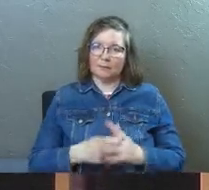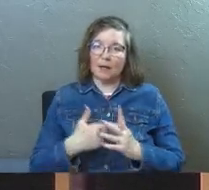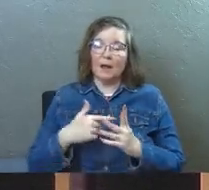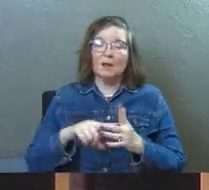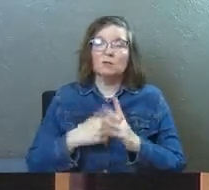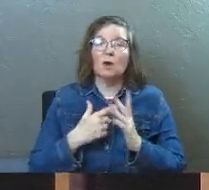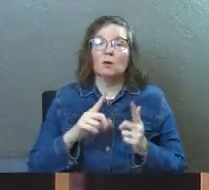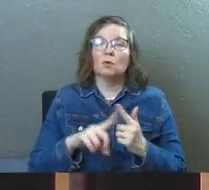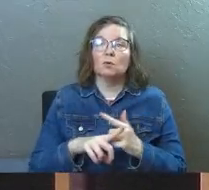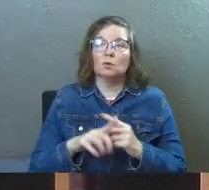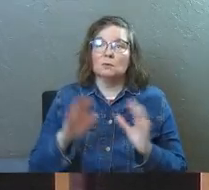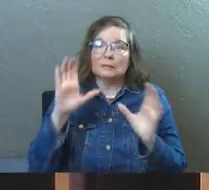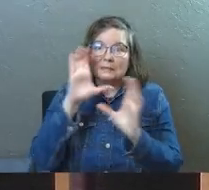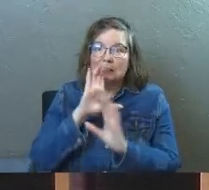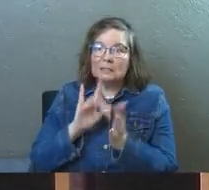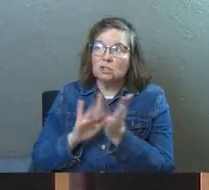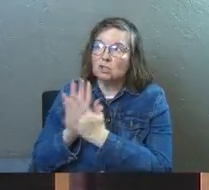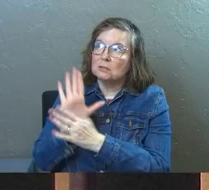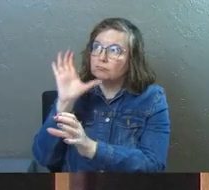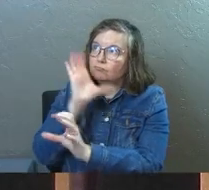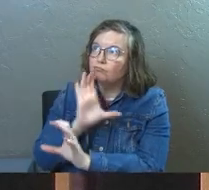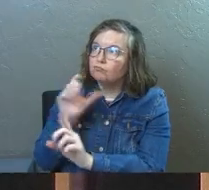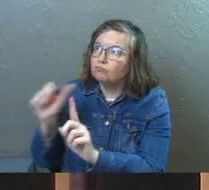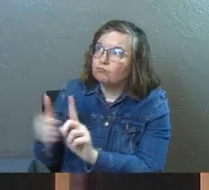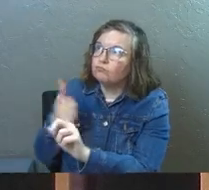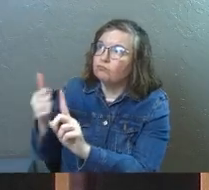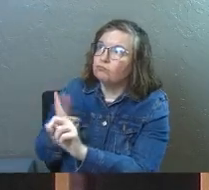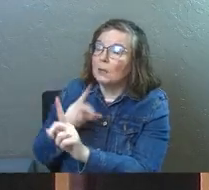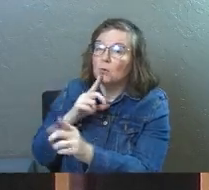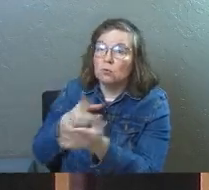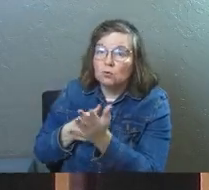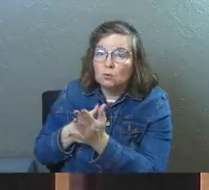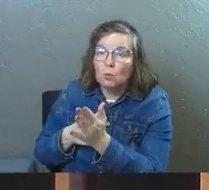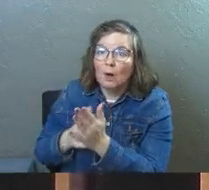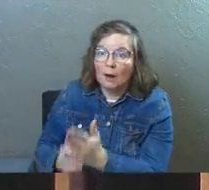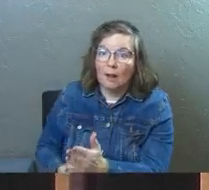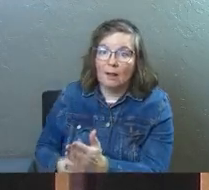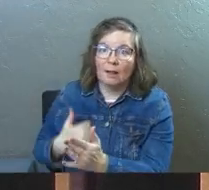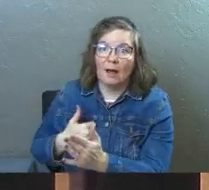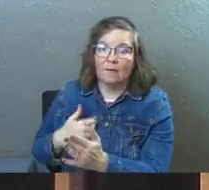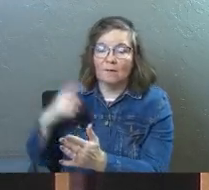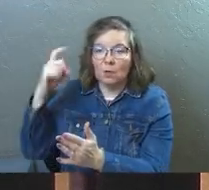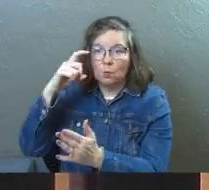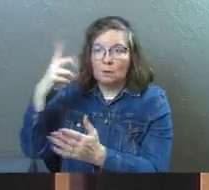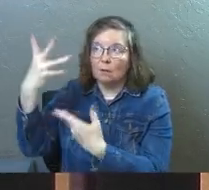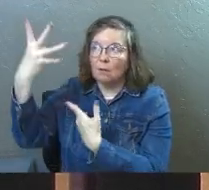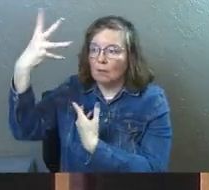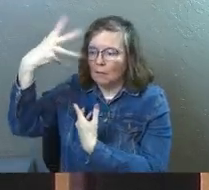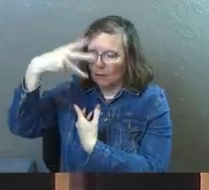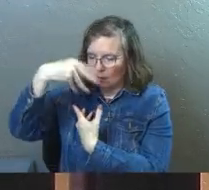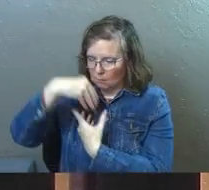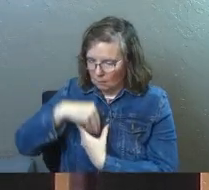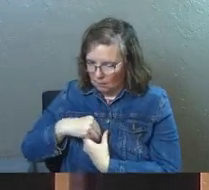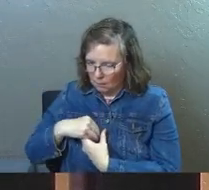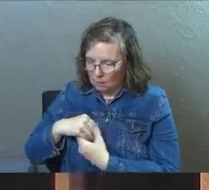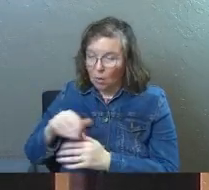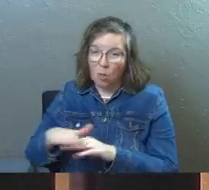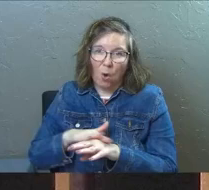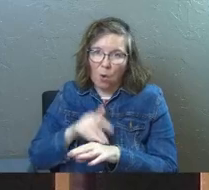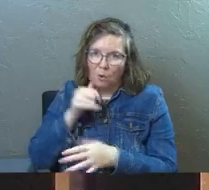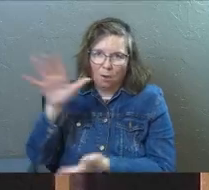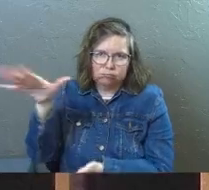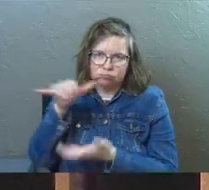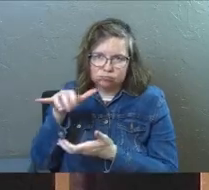and I started to seek Jesus so much that a truth and a life and a wisdom started to come into me very, very